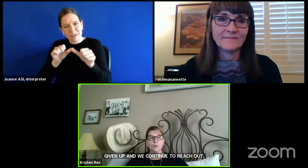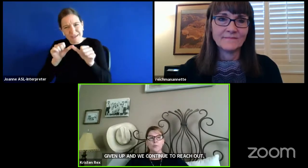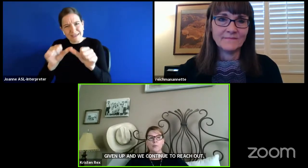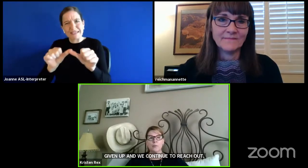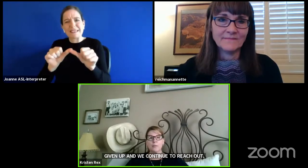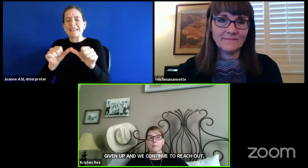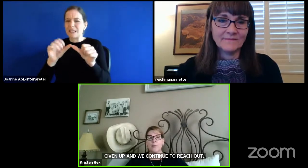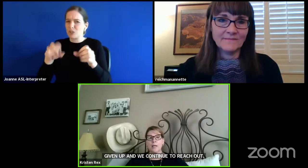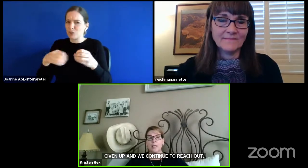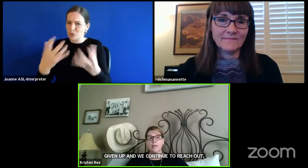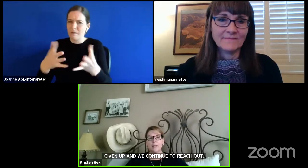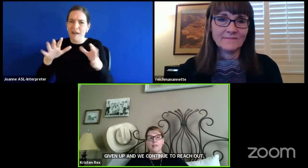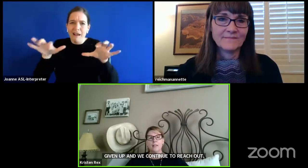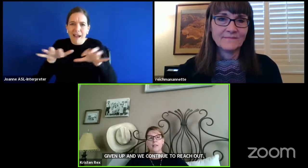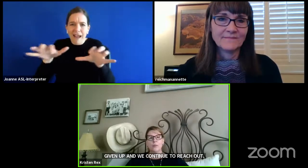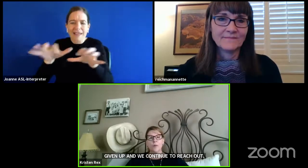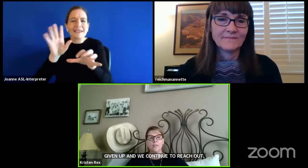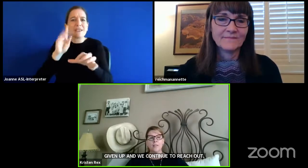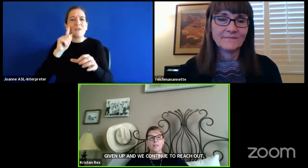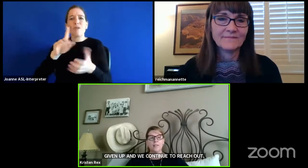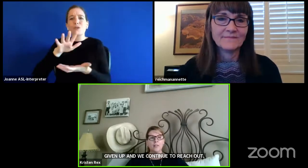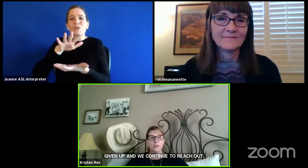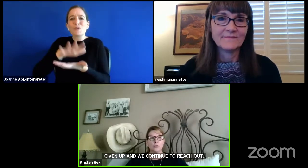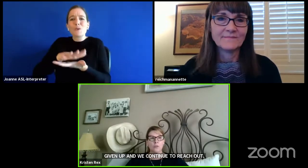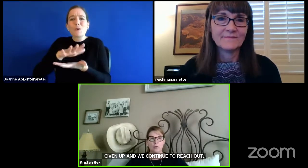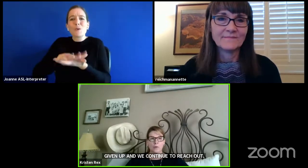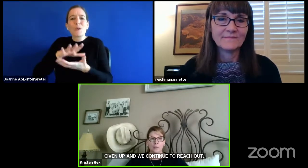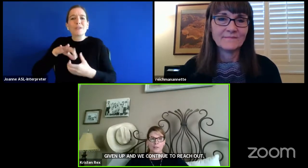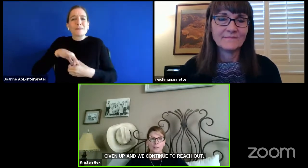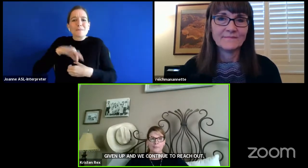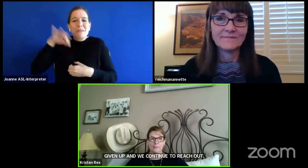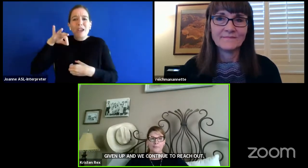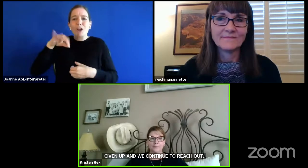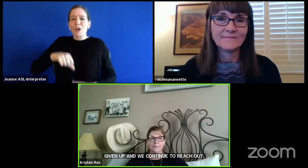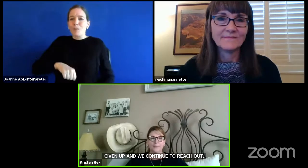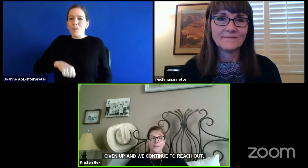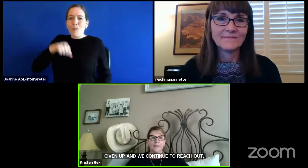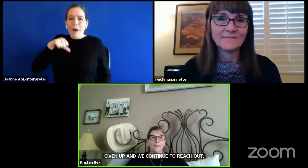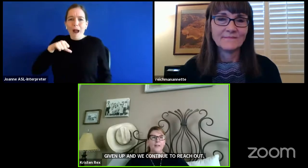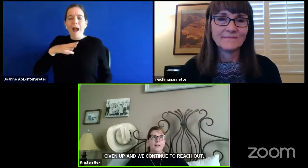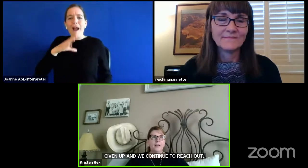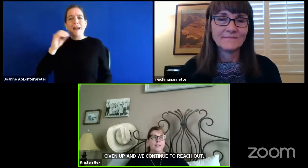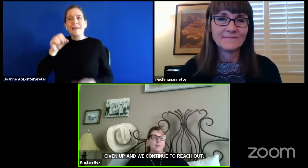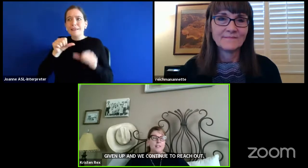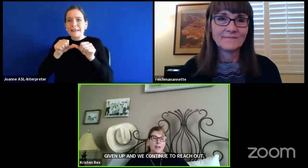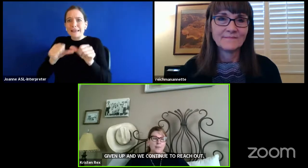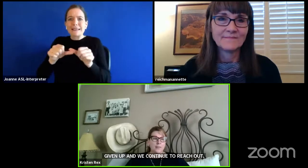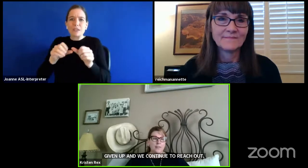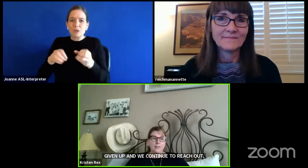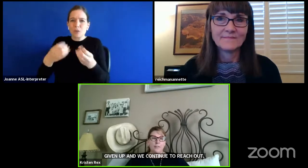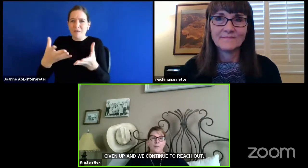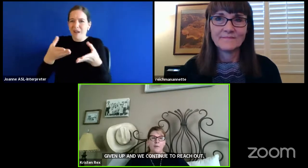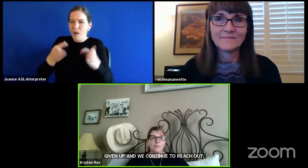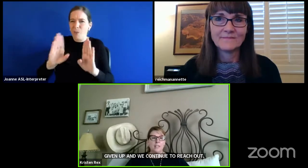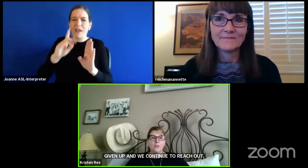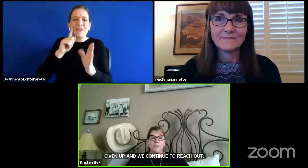school spirit and pride, and ways to continue to grow and learn. Some examples, we have teachers